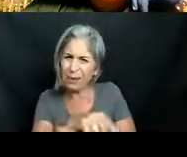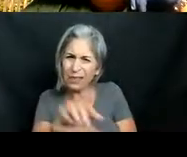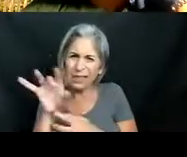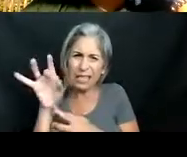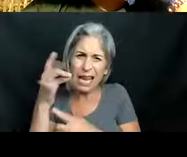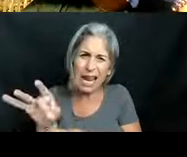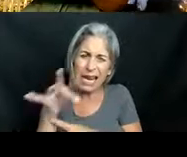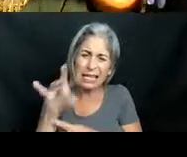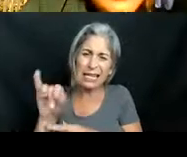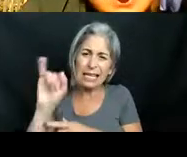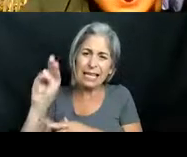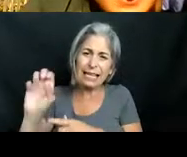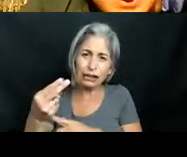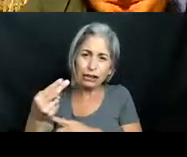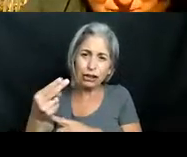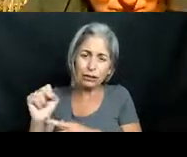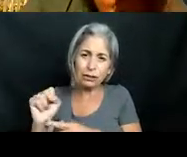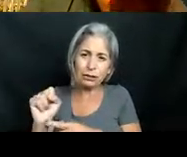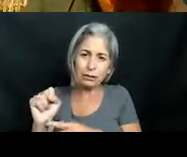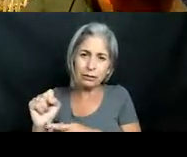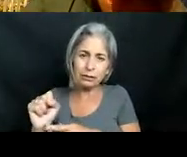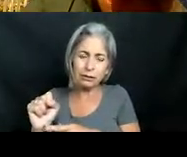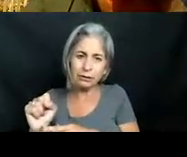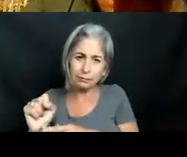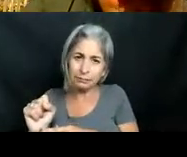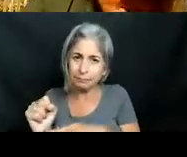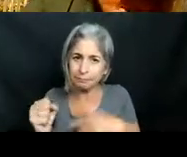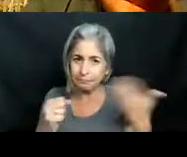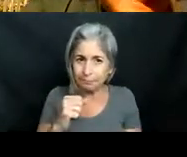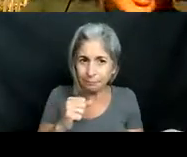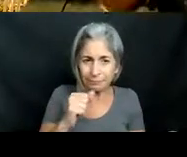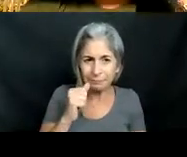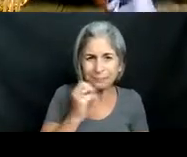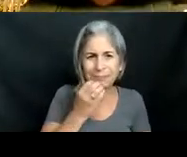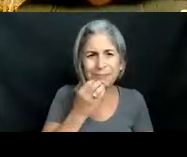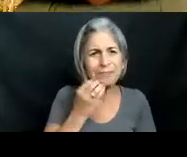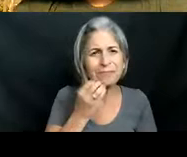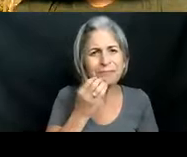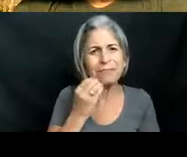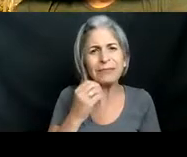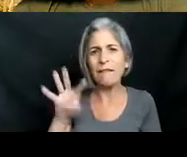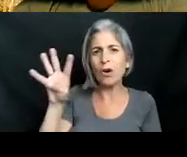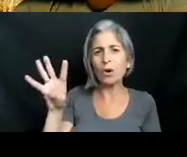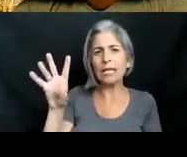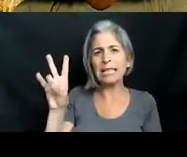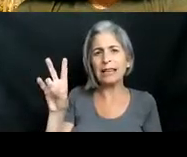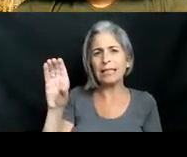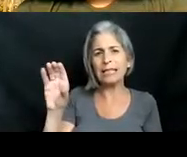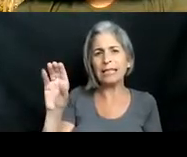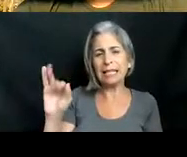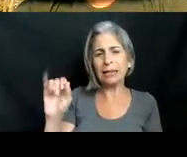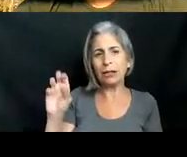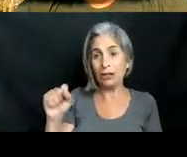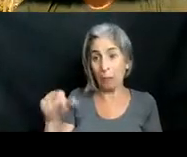inches. I think it's a little bit bigger. Yeah, 47 centimeters. So that is quite a big boy,